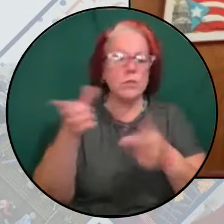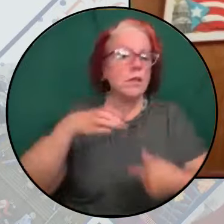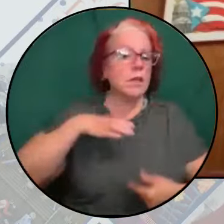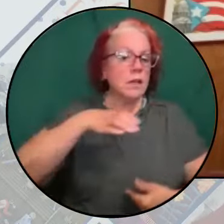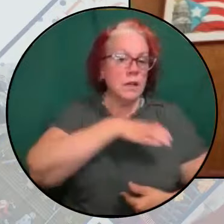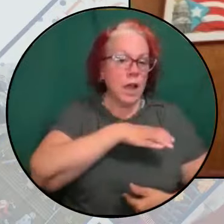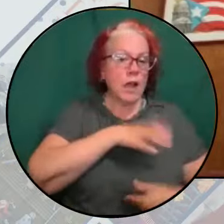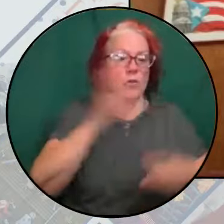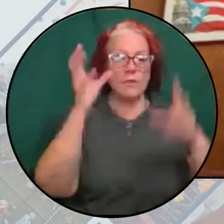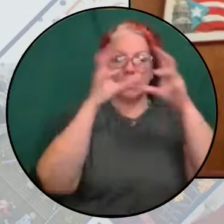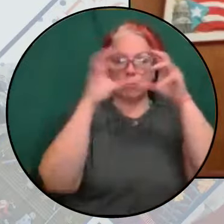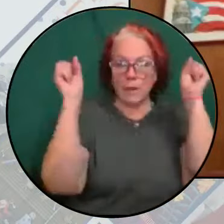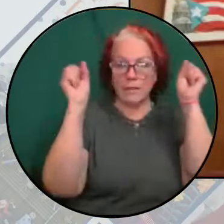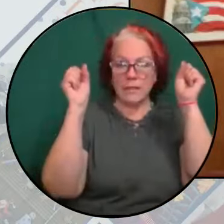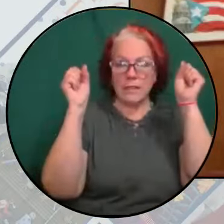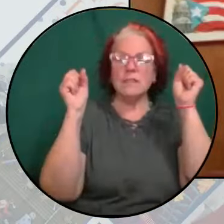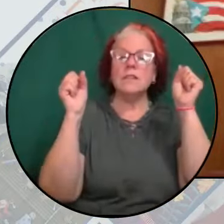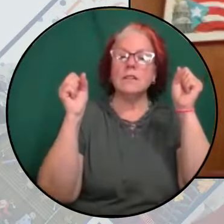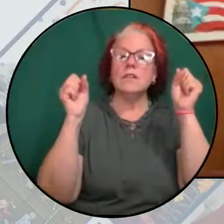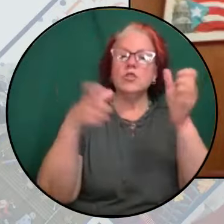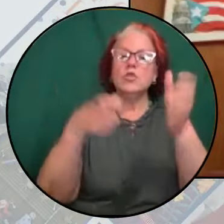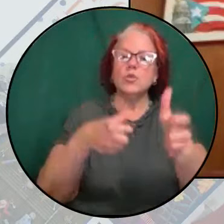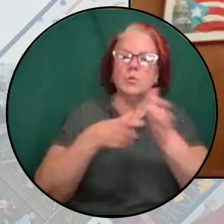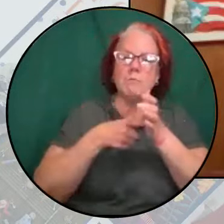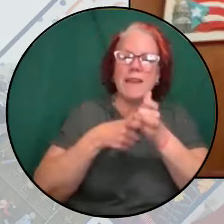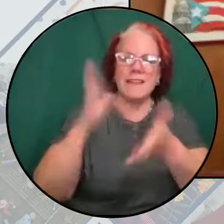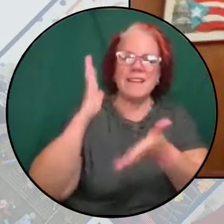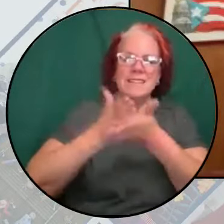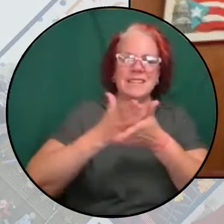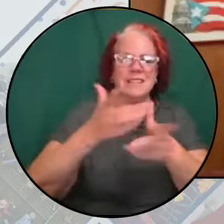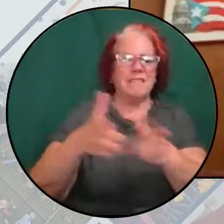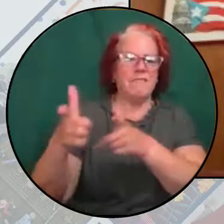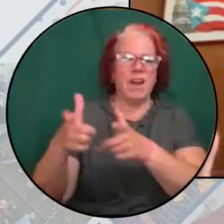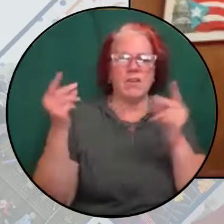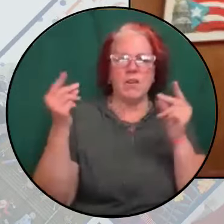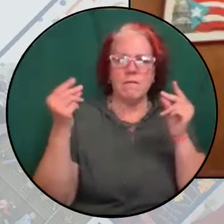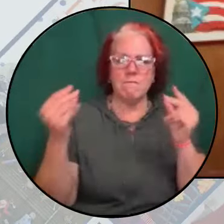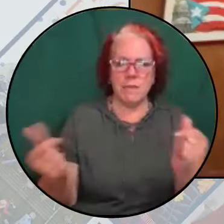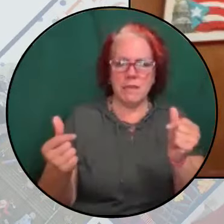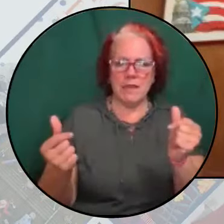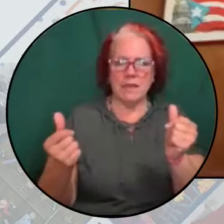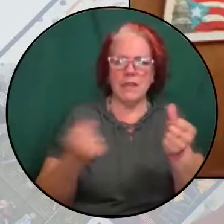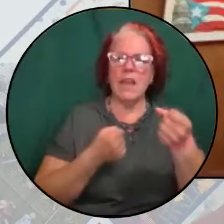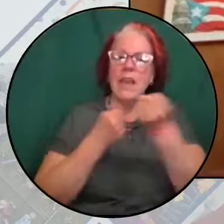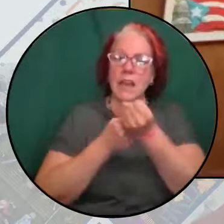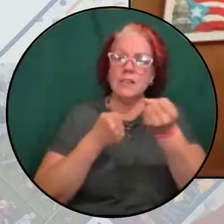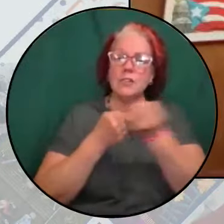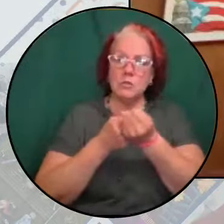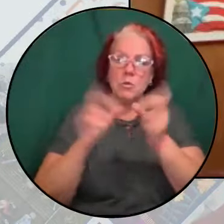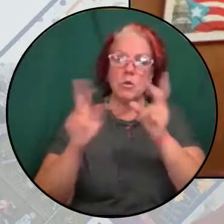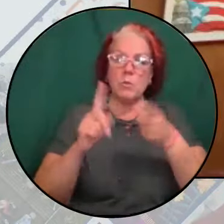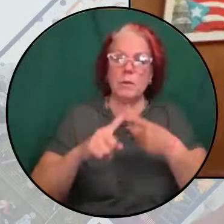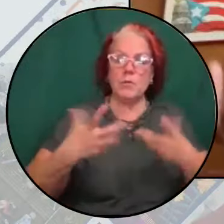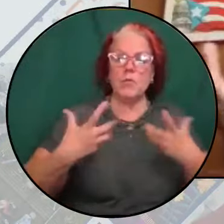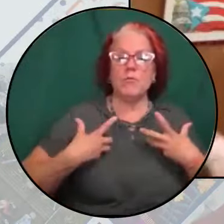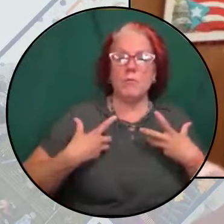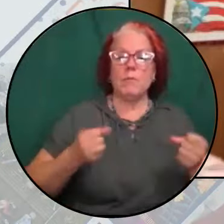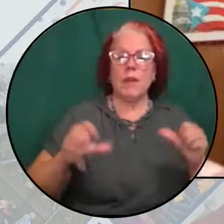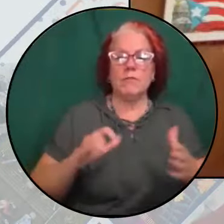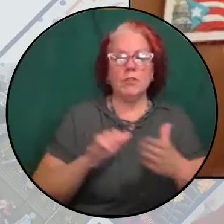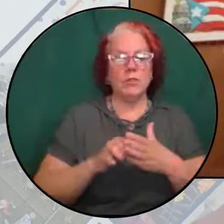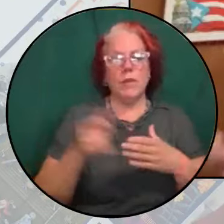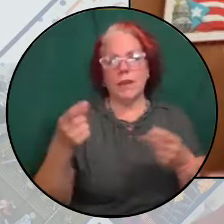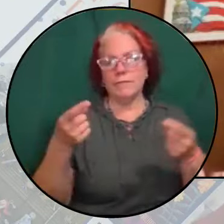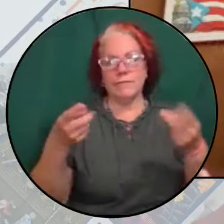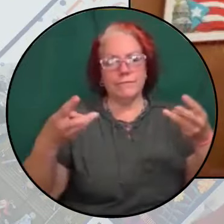the president, to call for a ceasefire immediately. And supporting those who have been brave enough to do so already. And we can count them on our